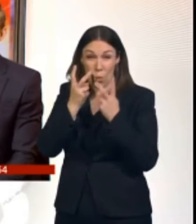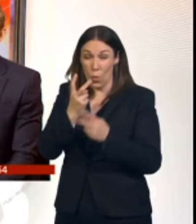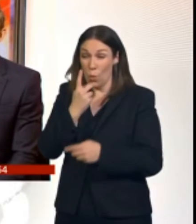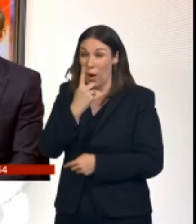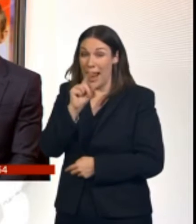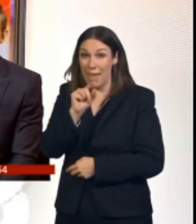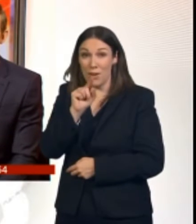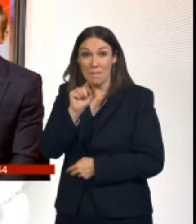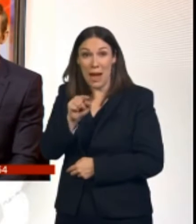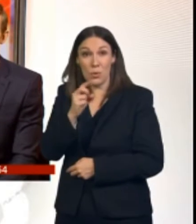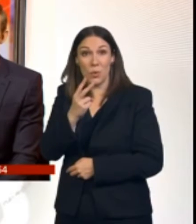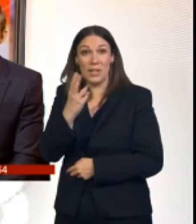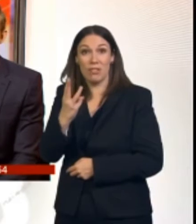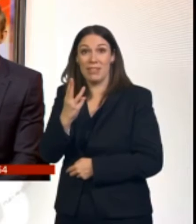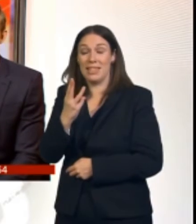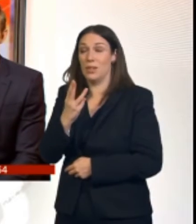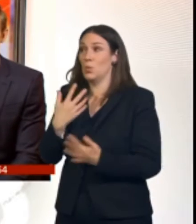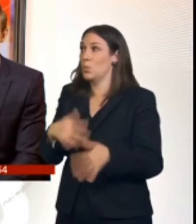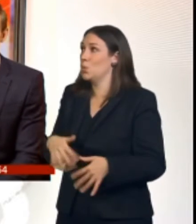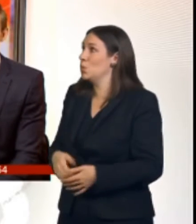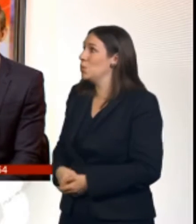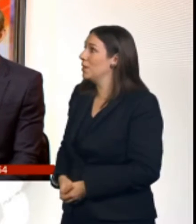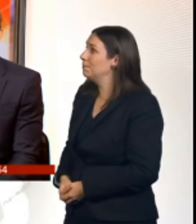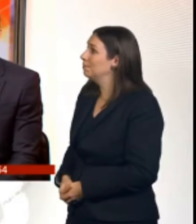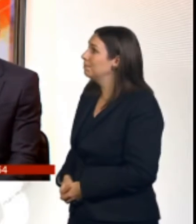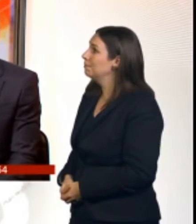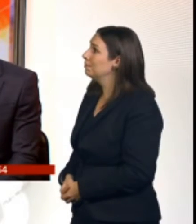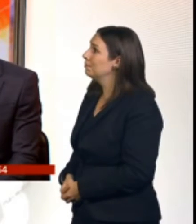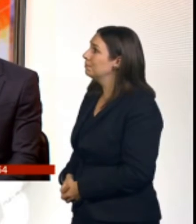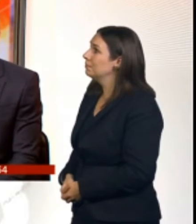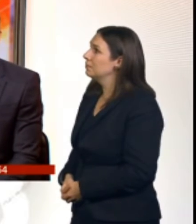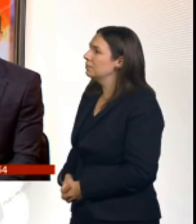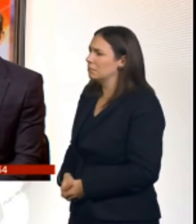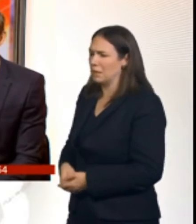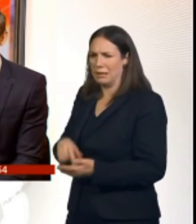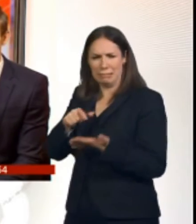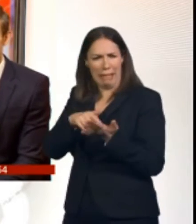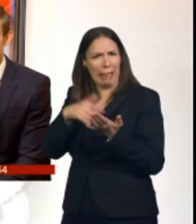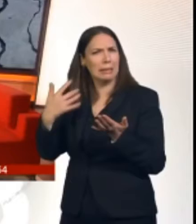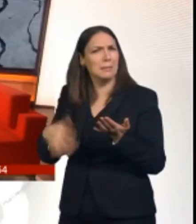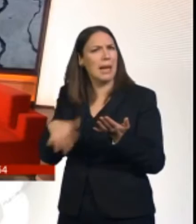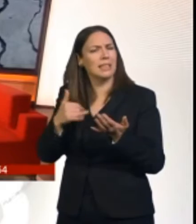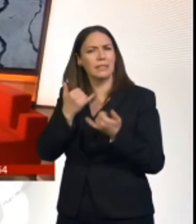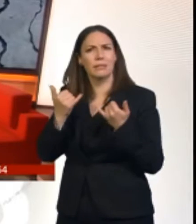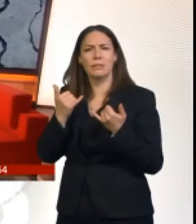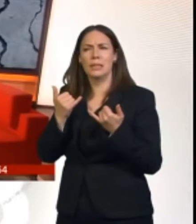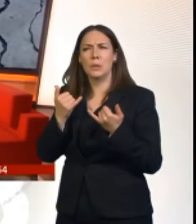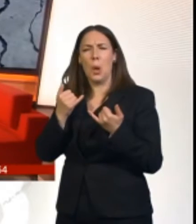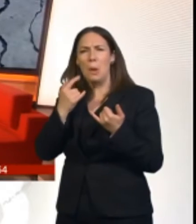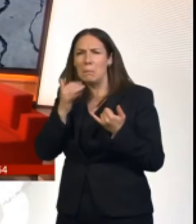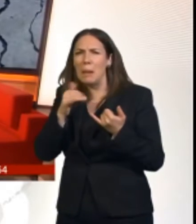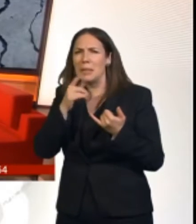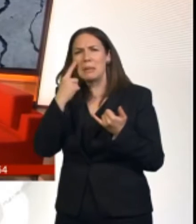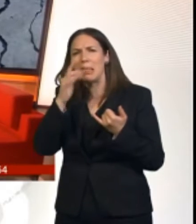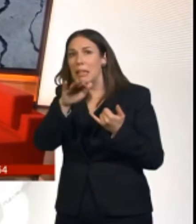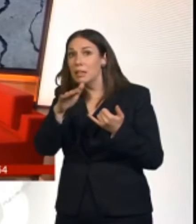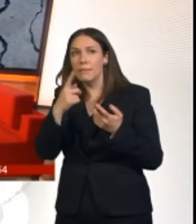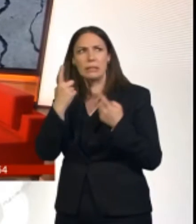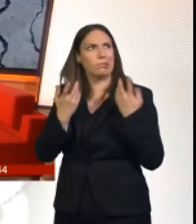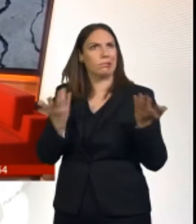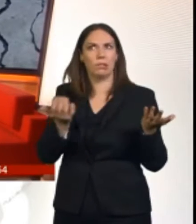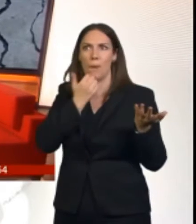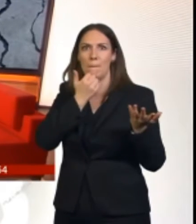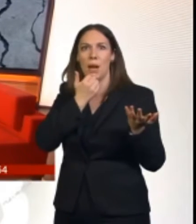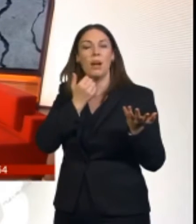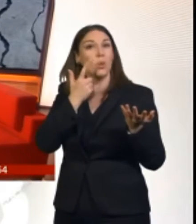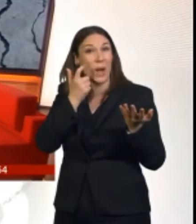charged by the most popular provider. More from me after eight. Still a lot, isn't it? Thanks, Ben. So do think about using other methods as well, like Ben